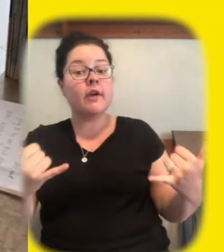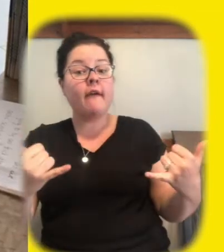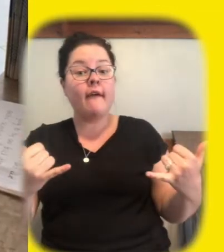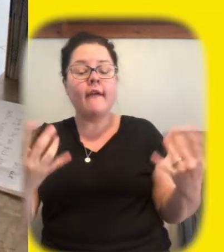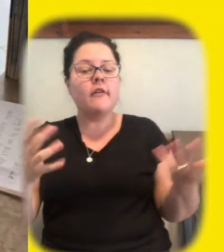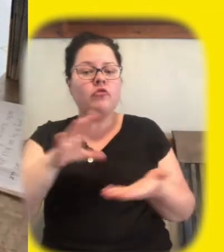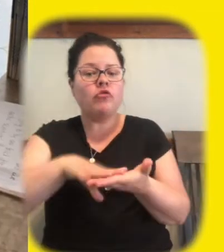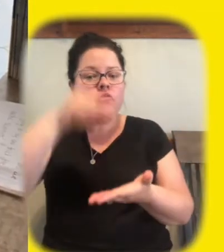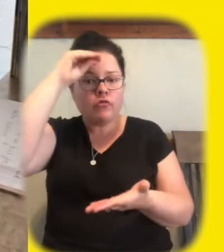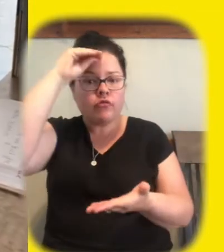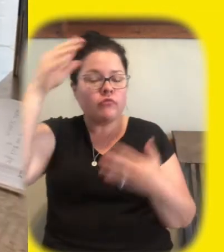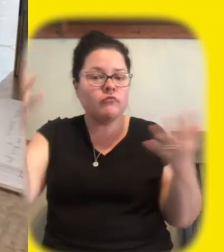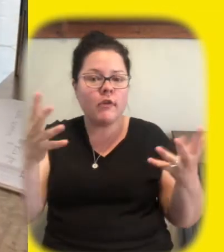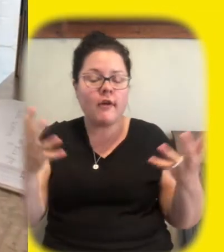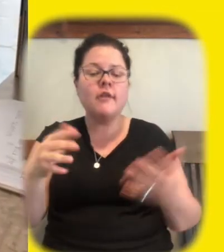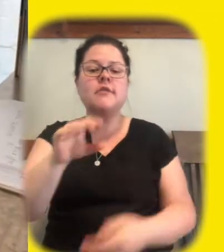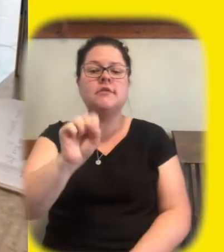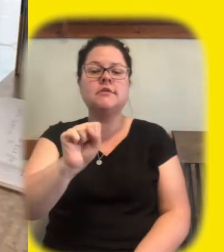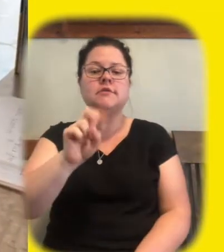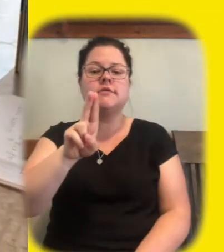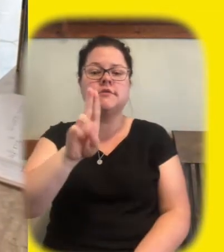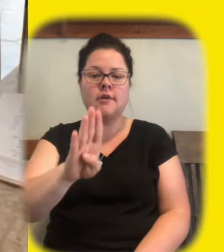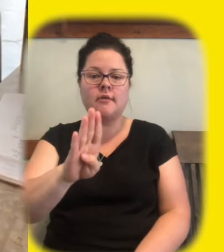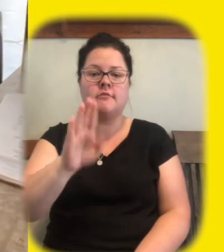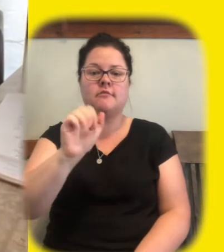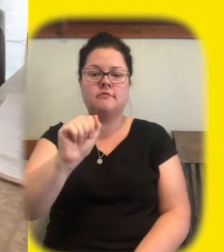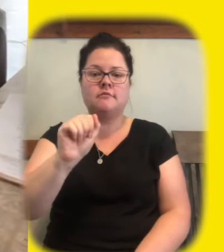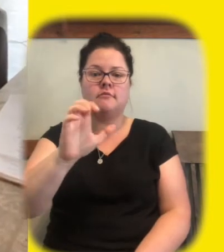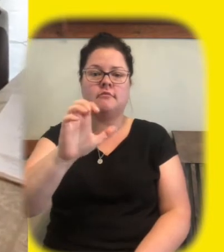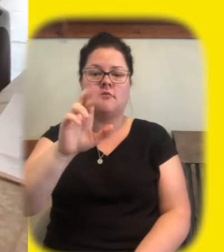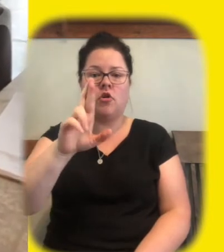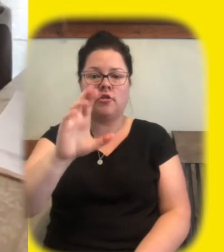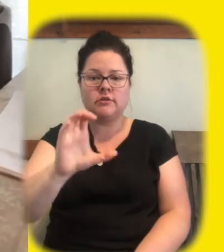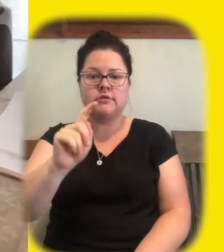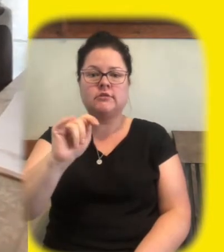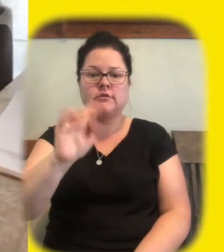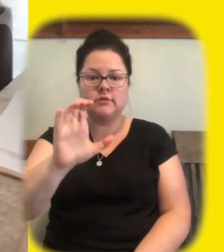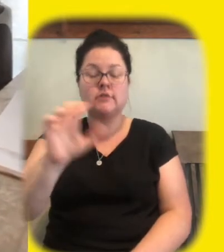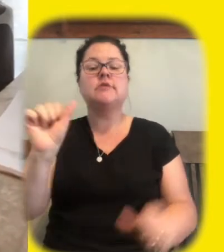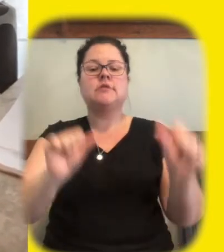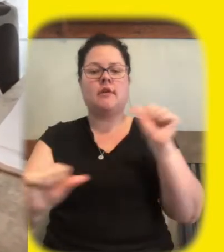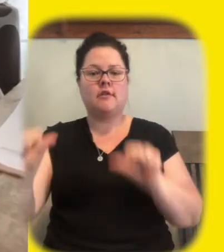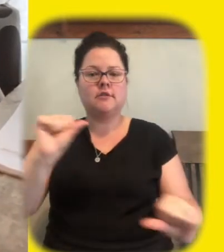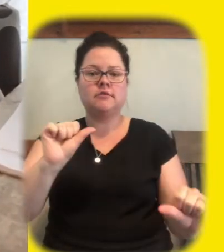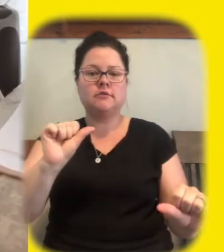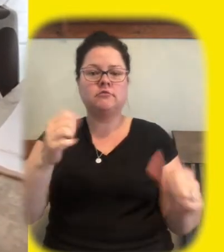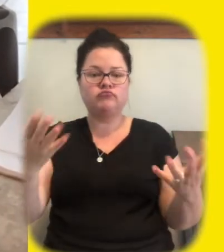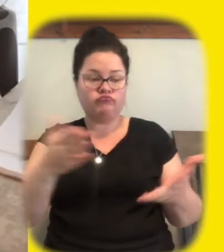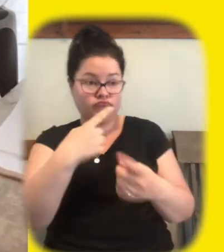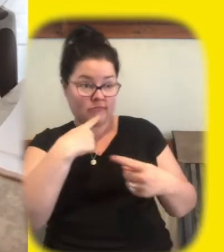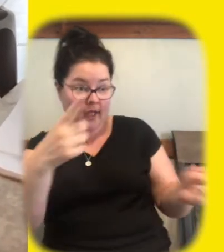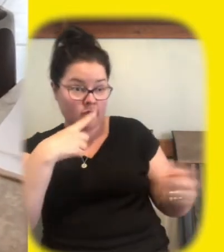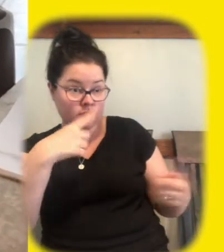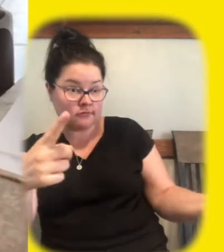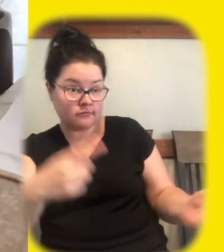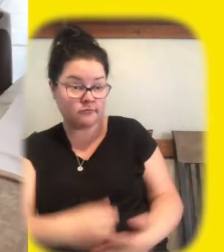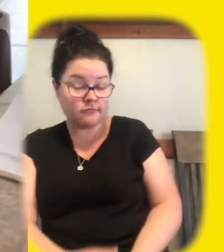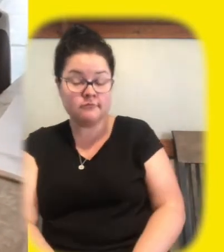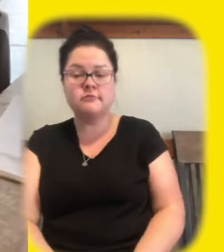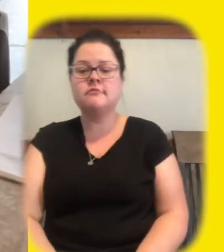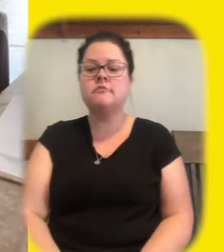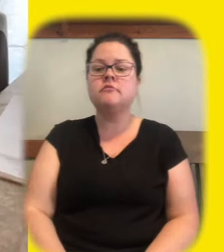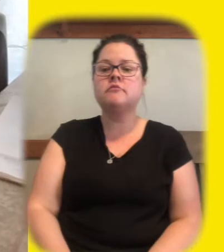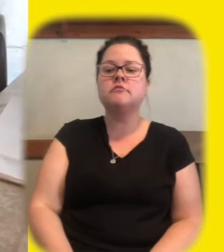so today is all about sub arctic science but before we get to that simon you have some announcements um